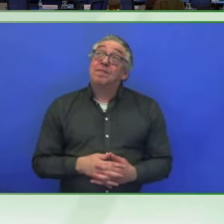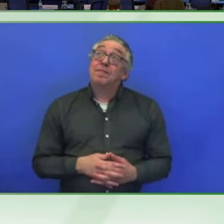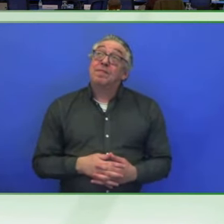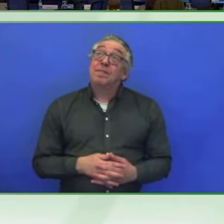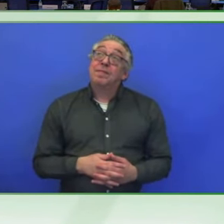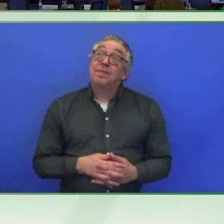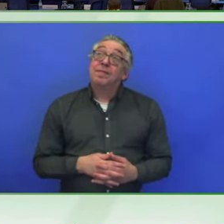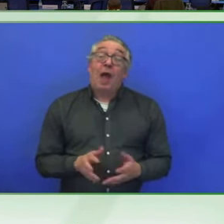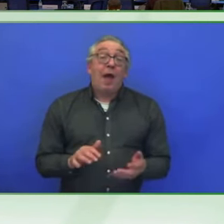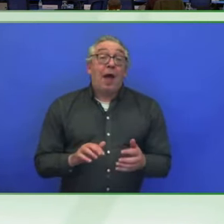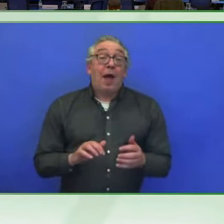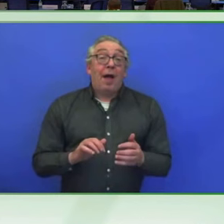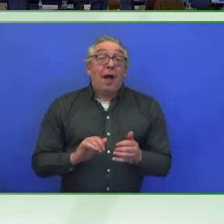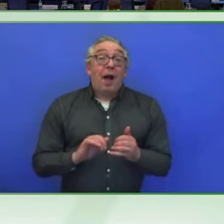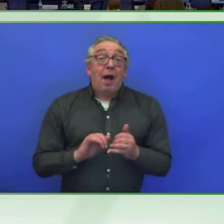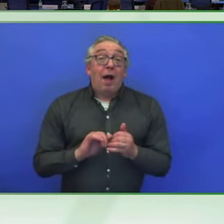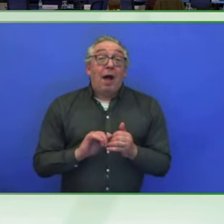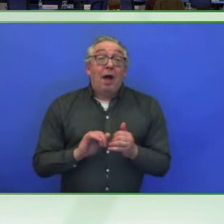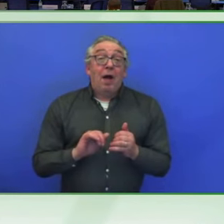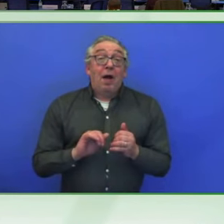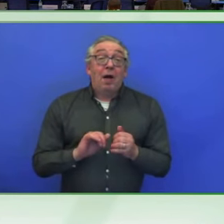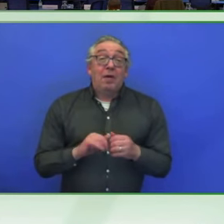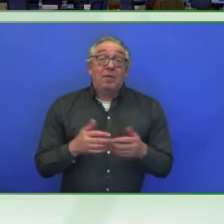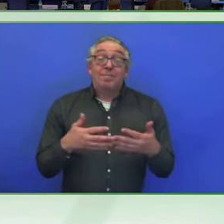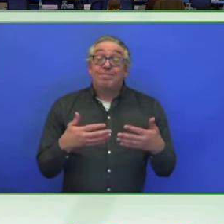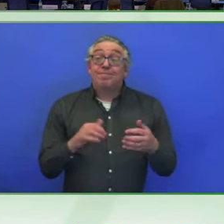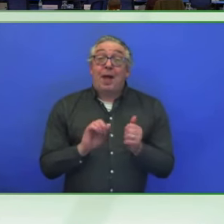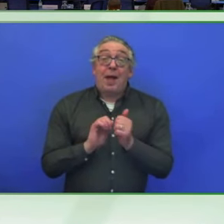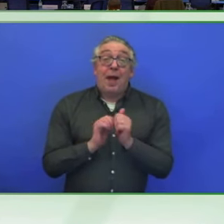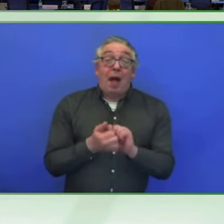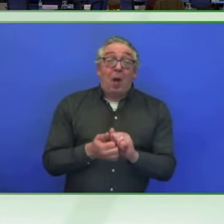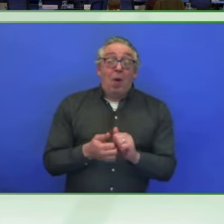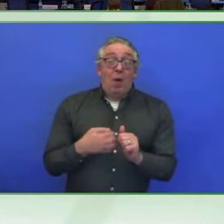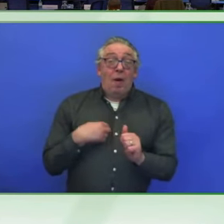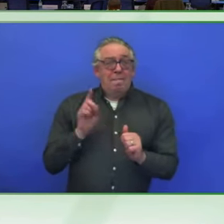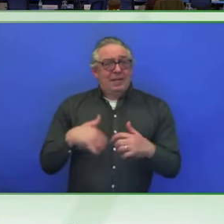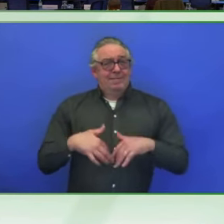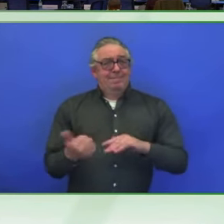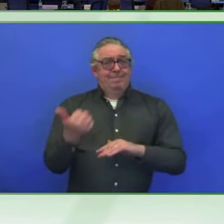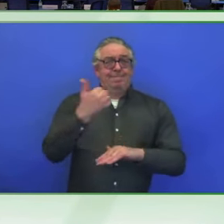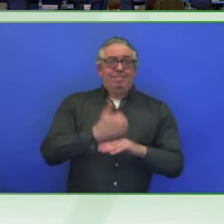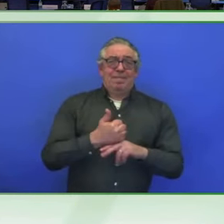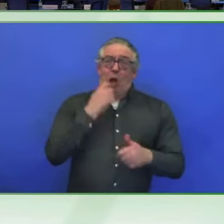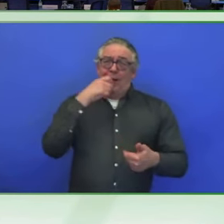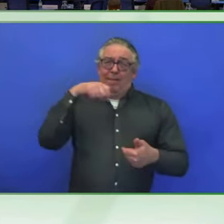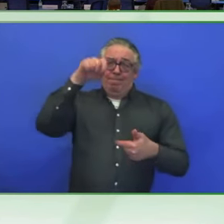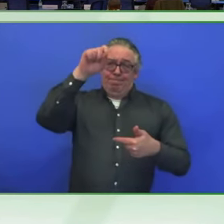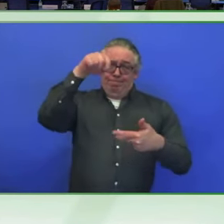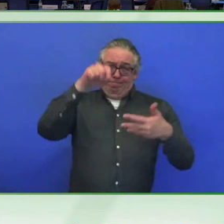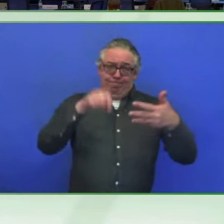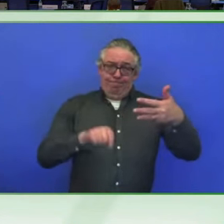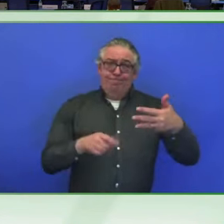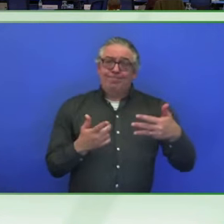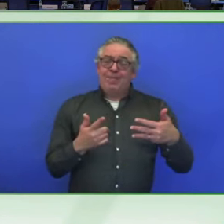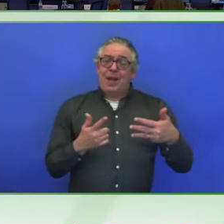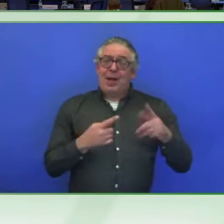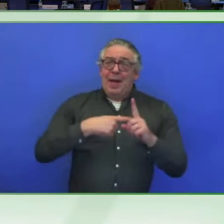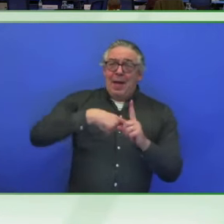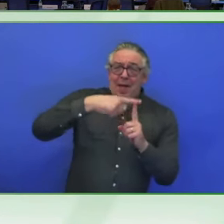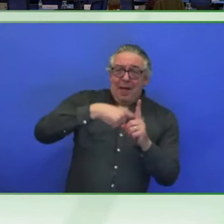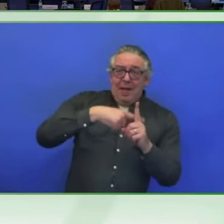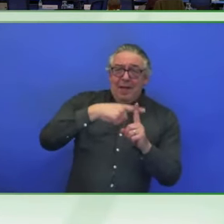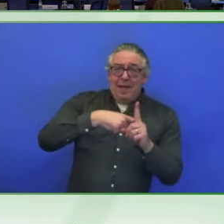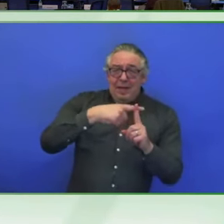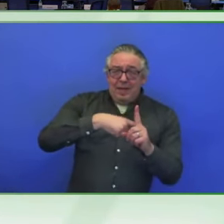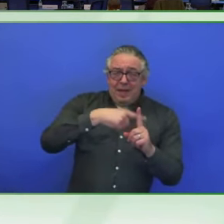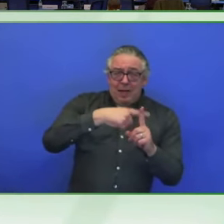and the indicators that she was talking about rather than looking at persons with disabilities